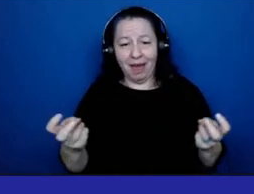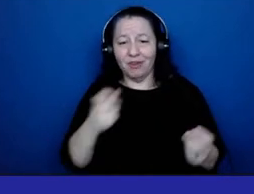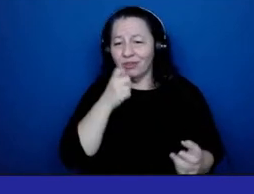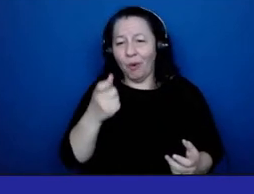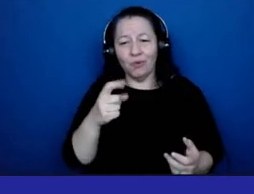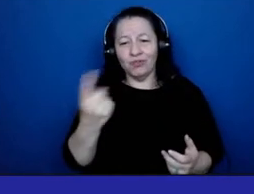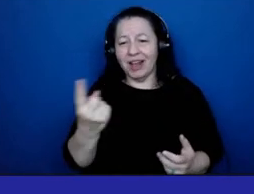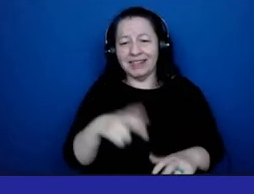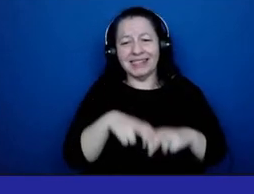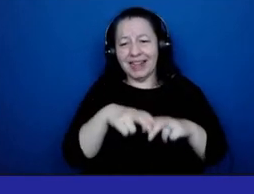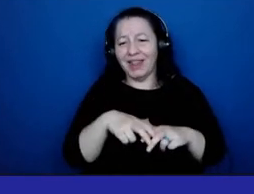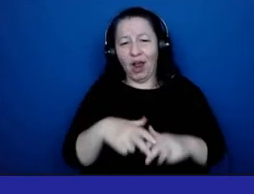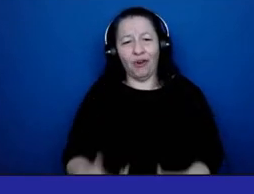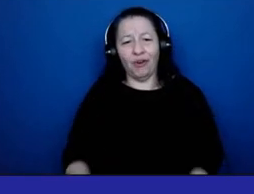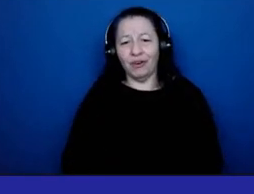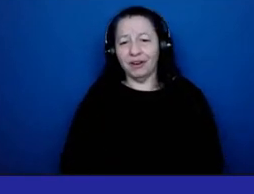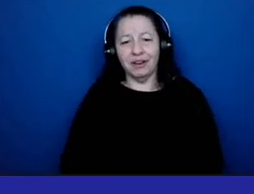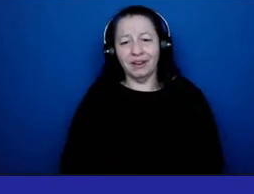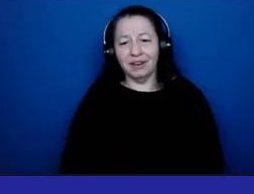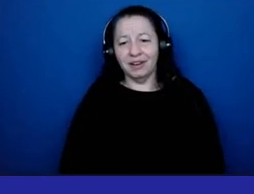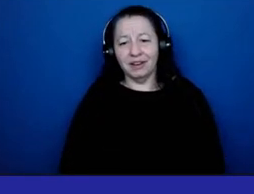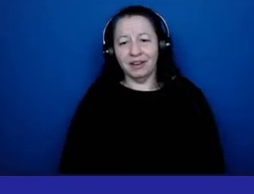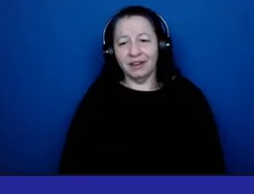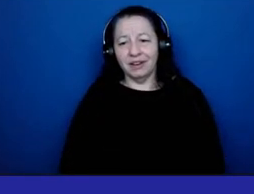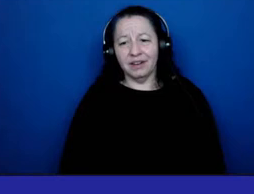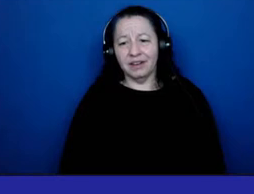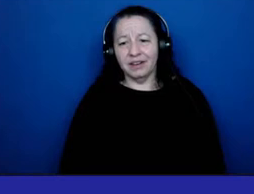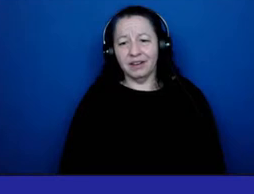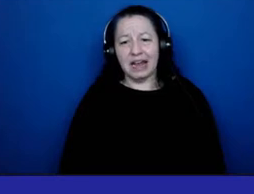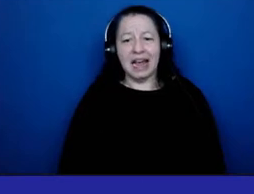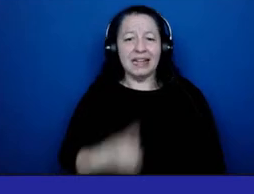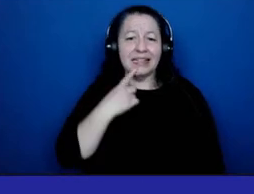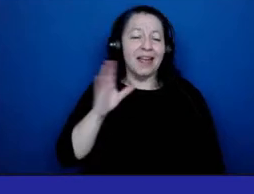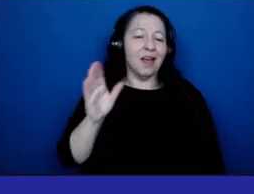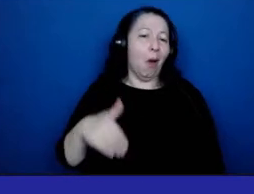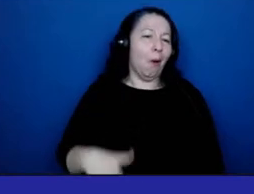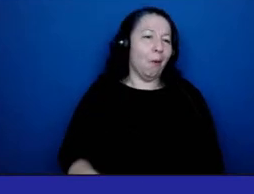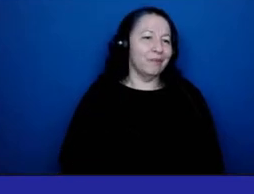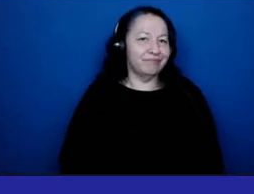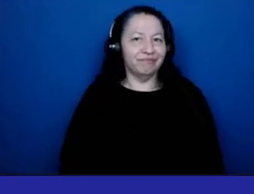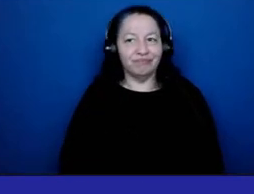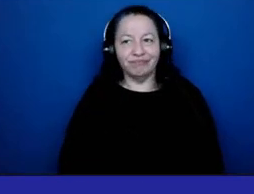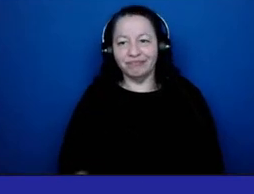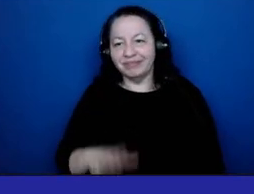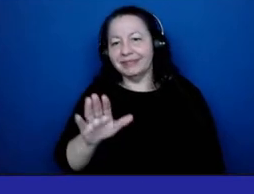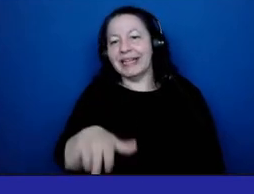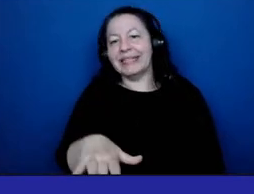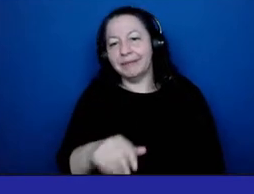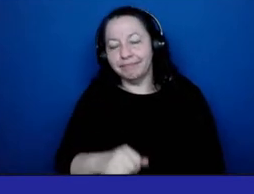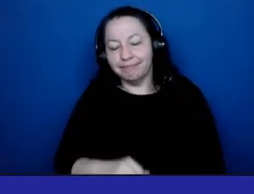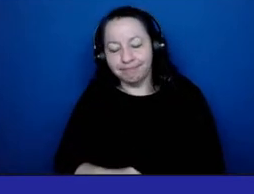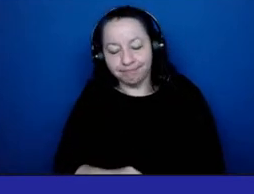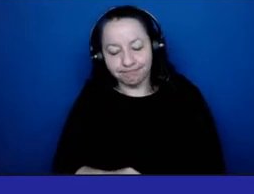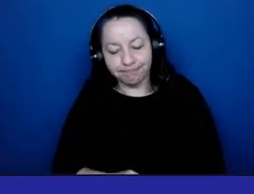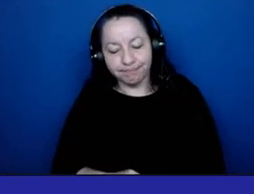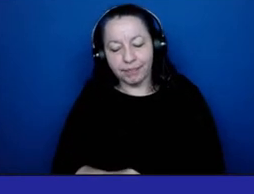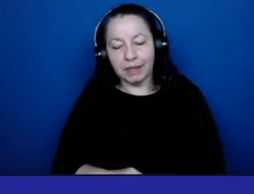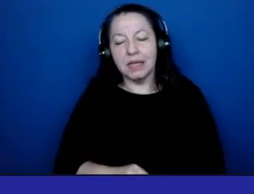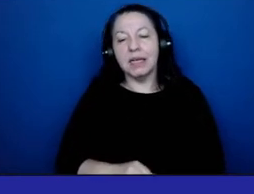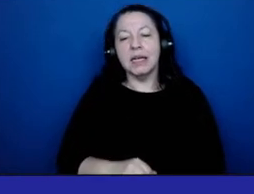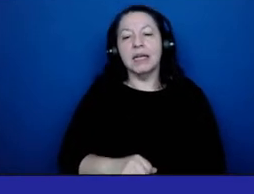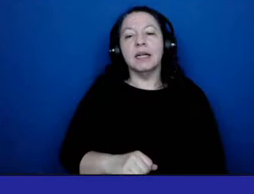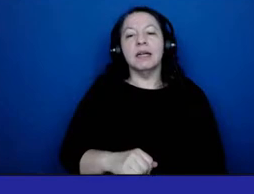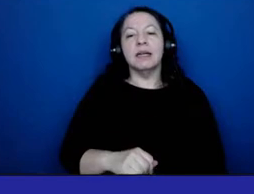and just say, oh, okay, well, listen, treat us